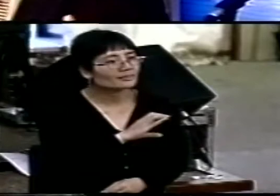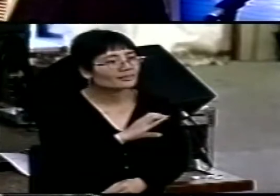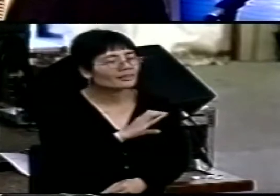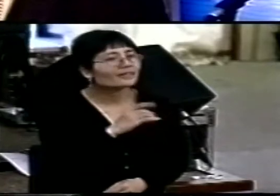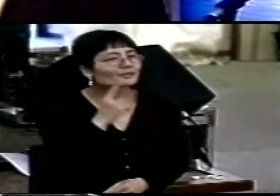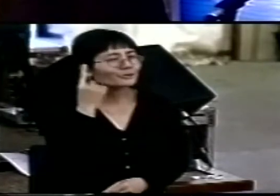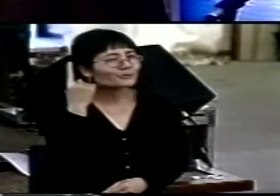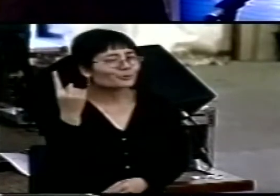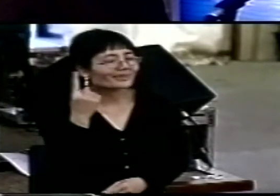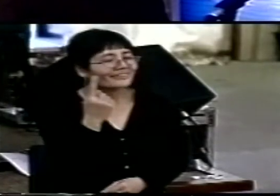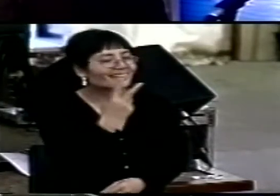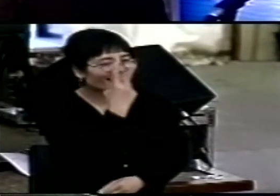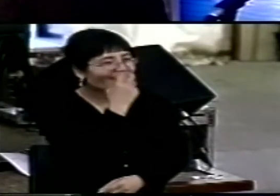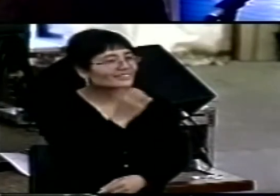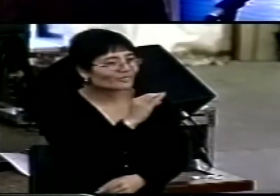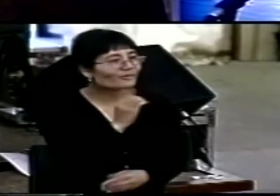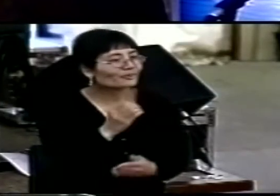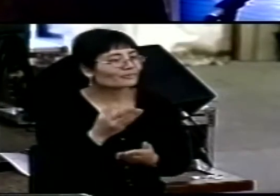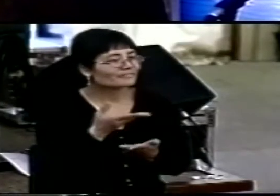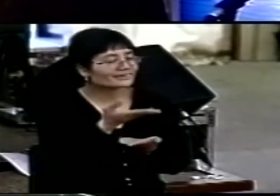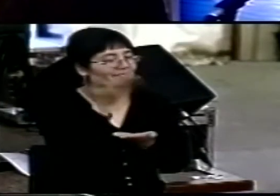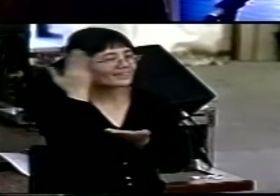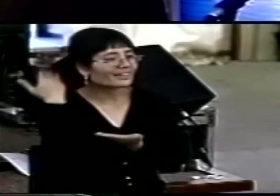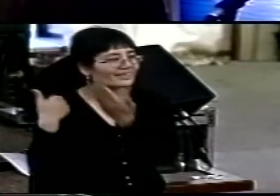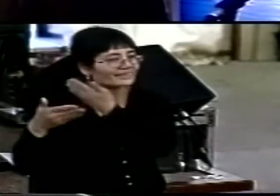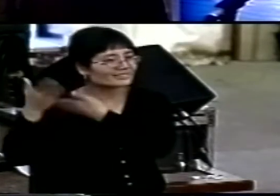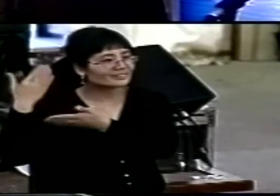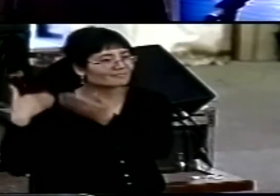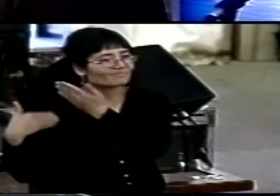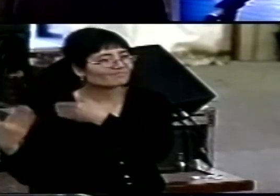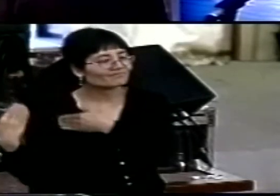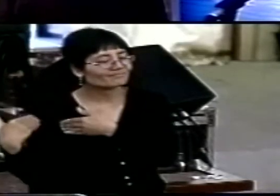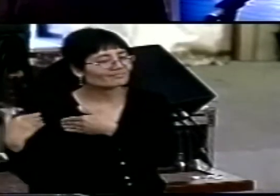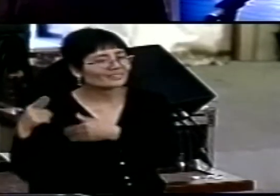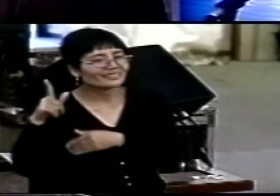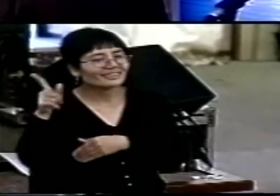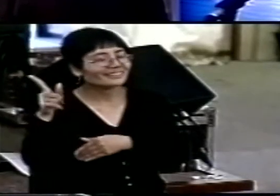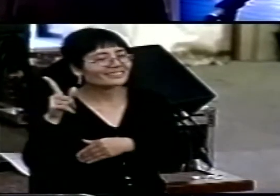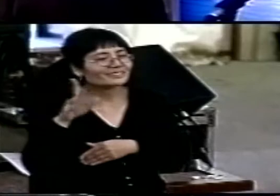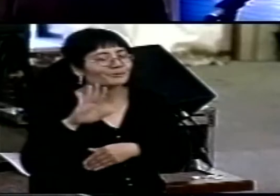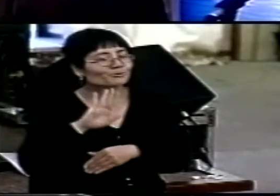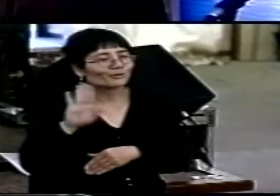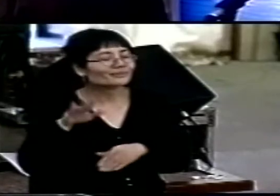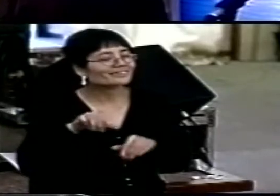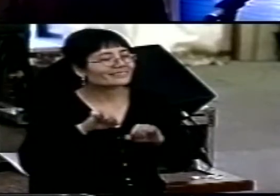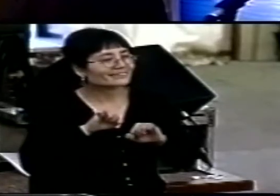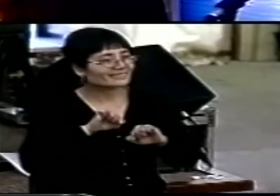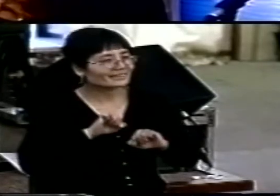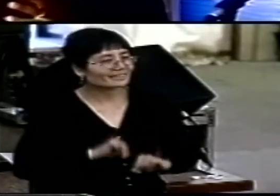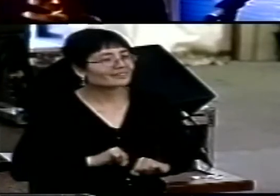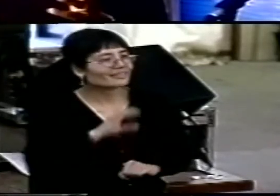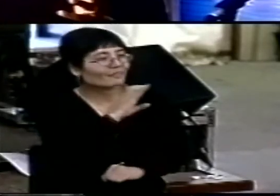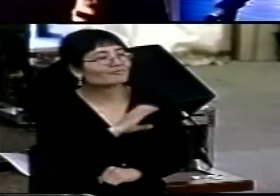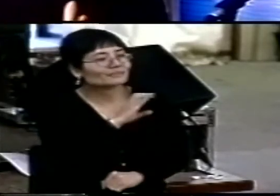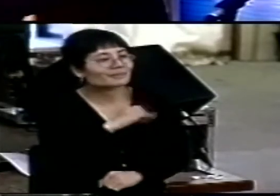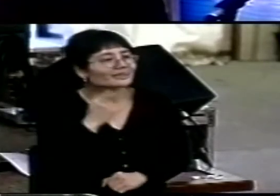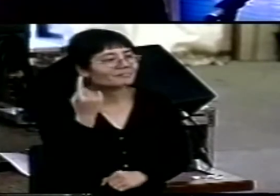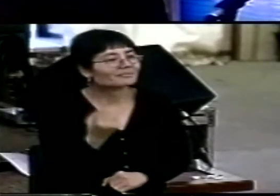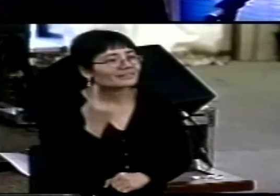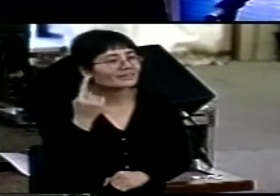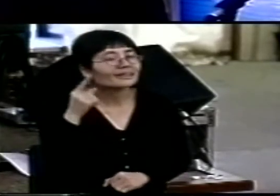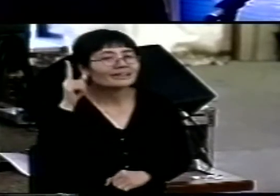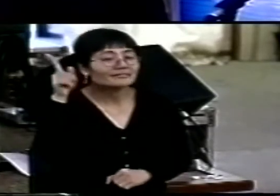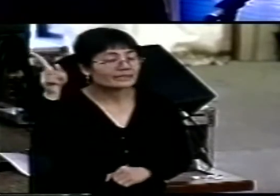one Ancient of Days and he doesn't sit comfortably with contenders to that title. If he is going to extend his